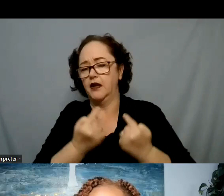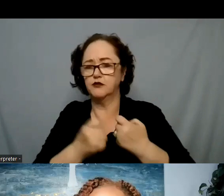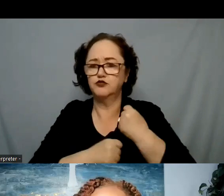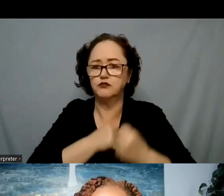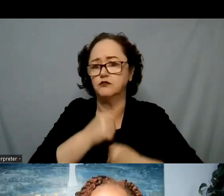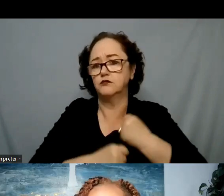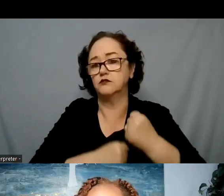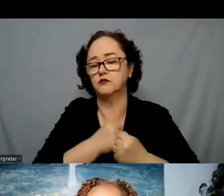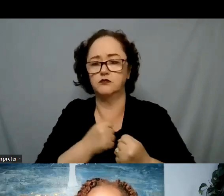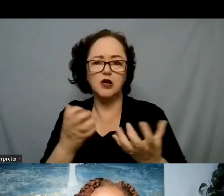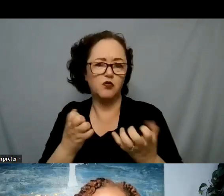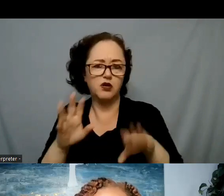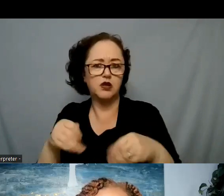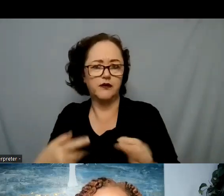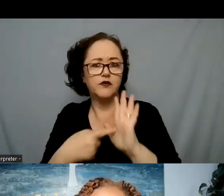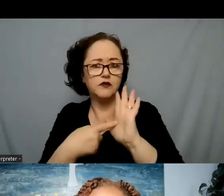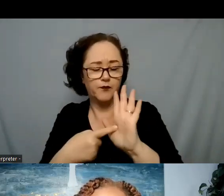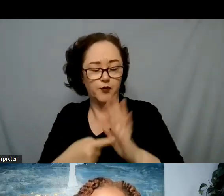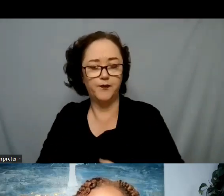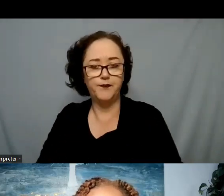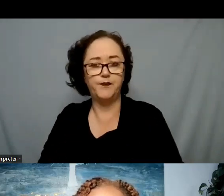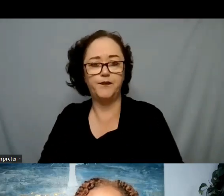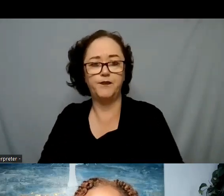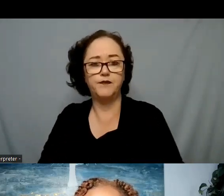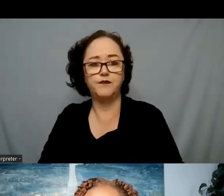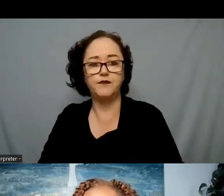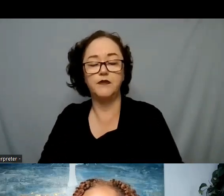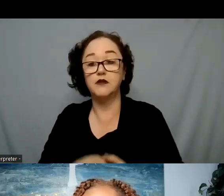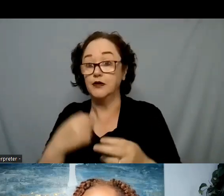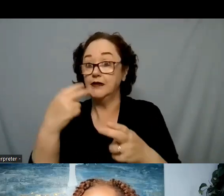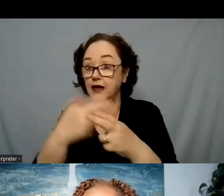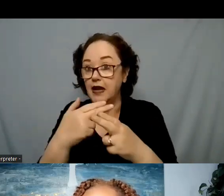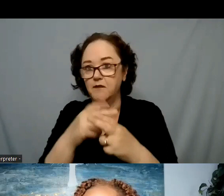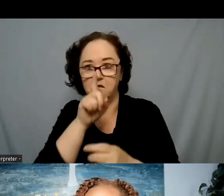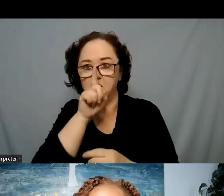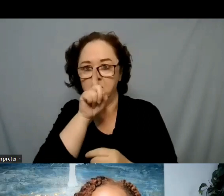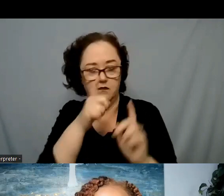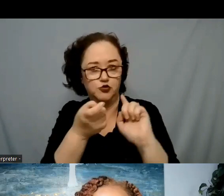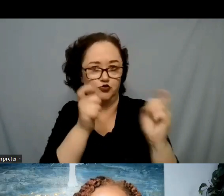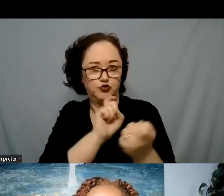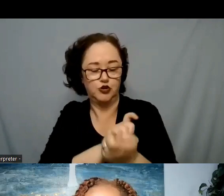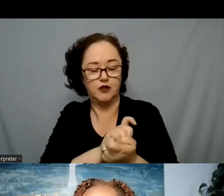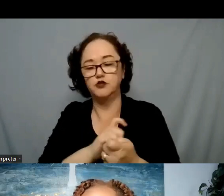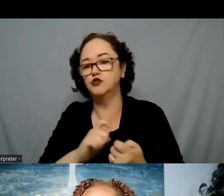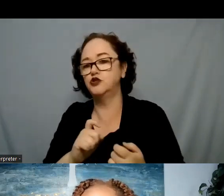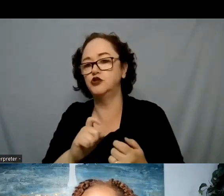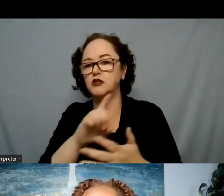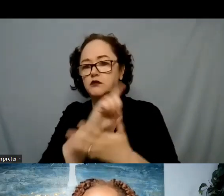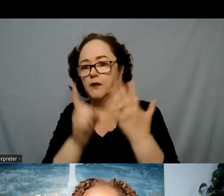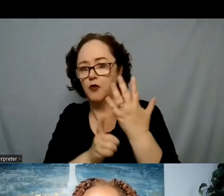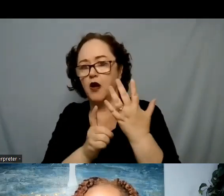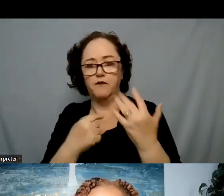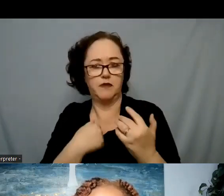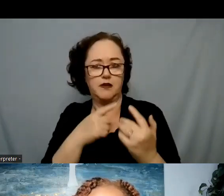example. And so I've changed the name. I've changed the different demographics for this. But we're going to